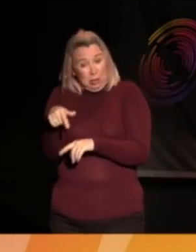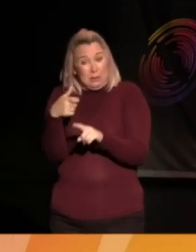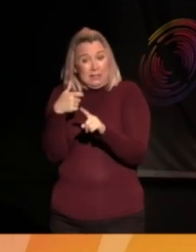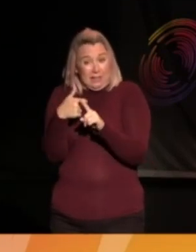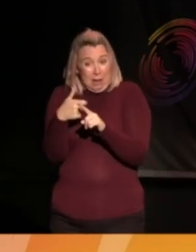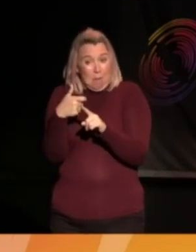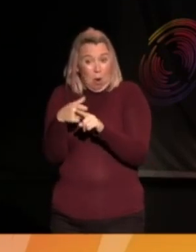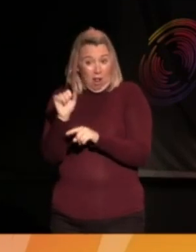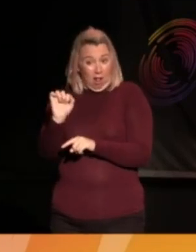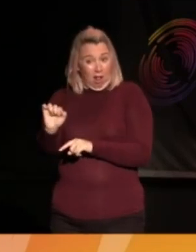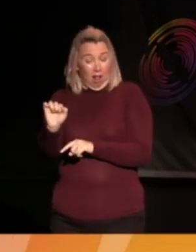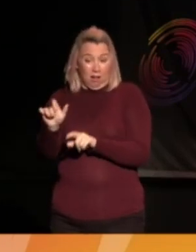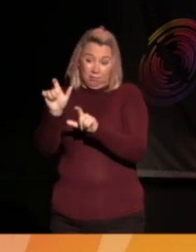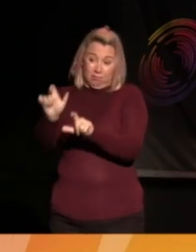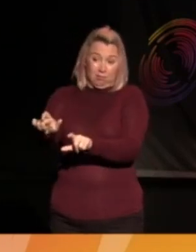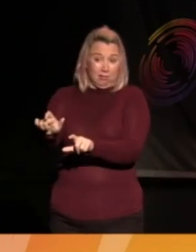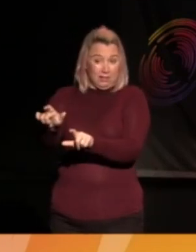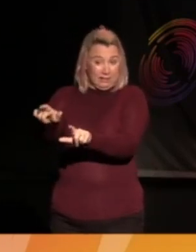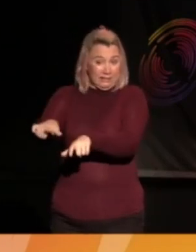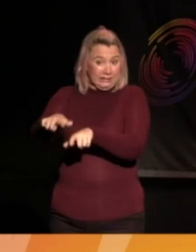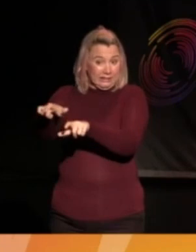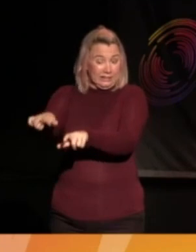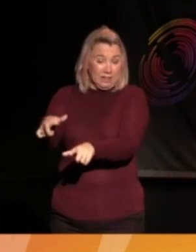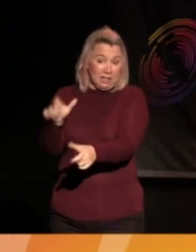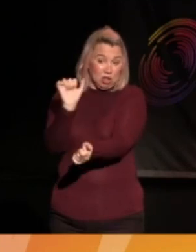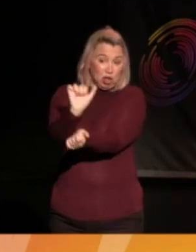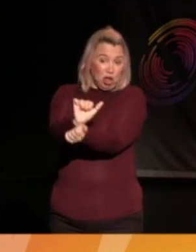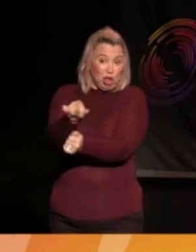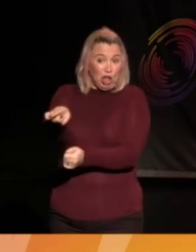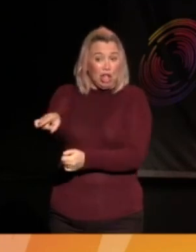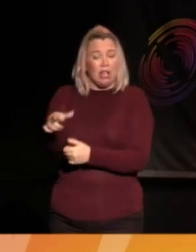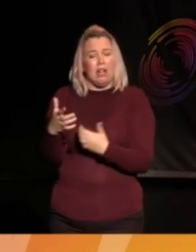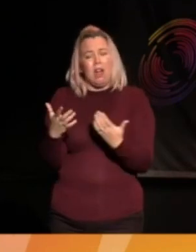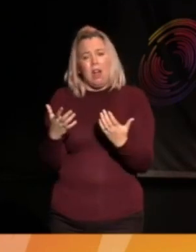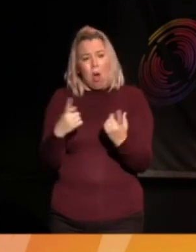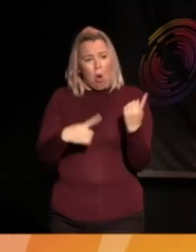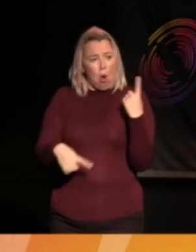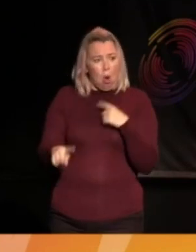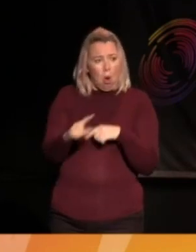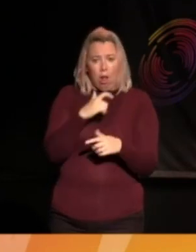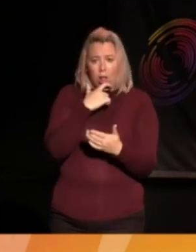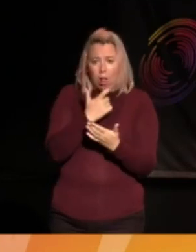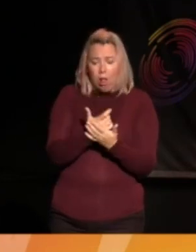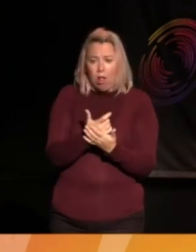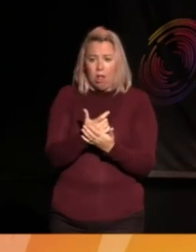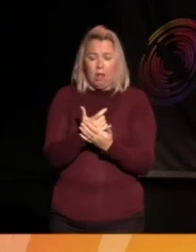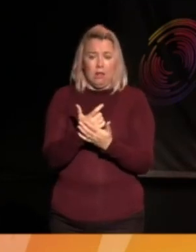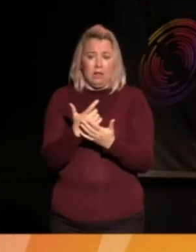you that was a very extreme moment. It was also kind of horrific to hear today,